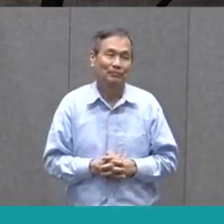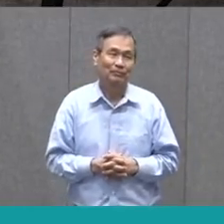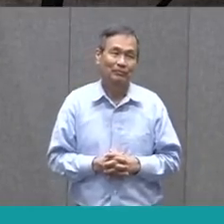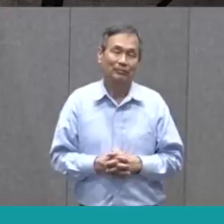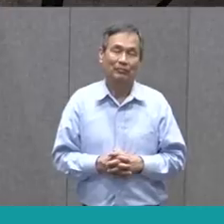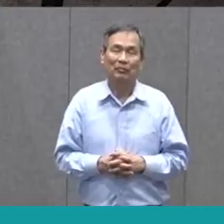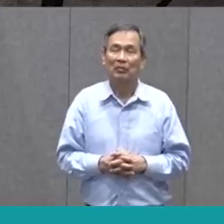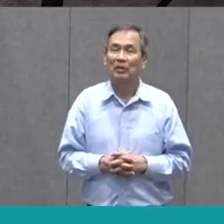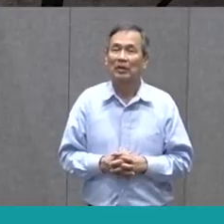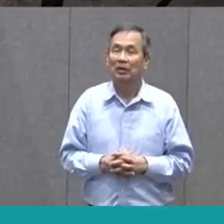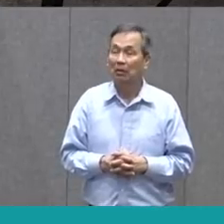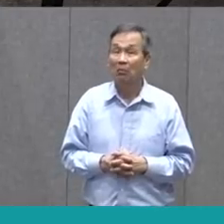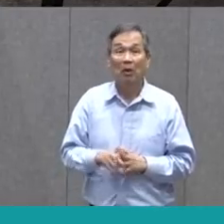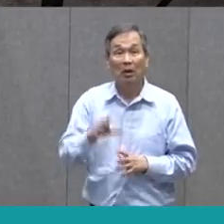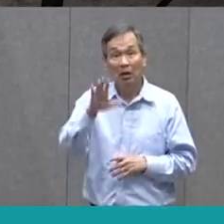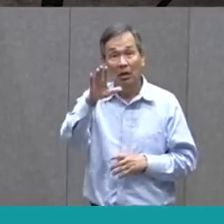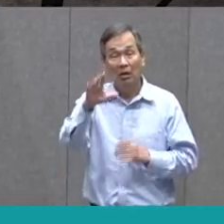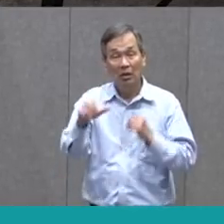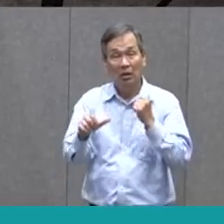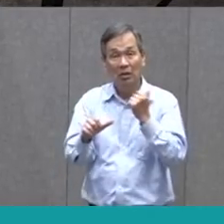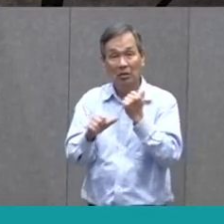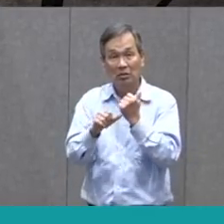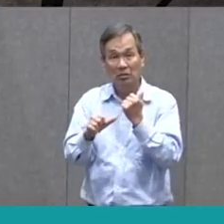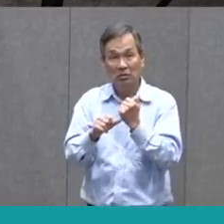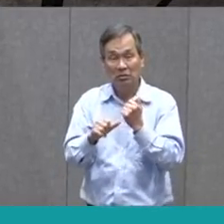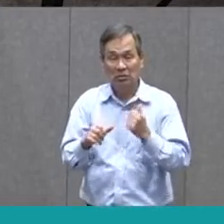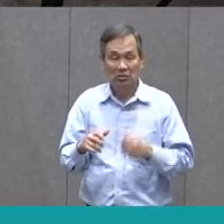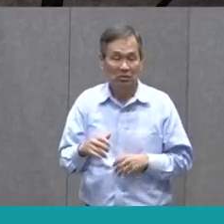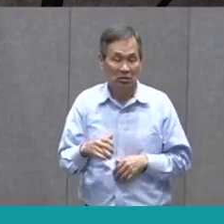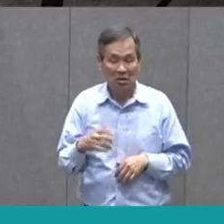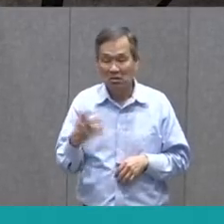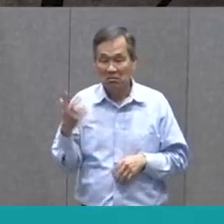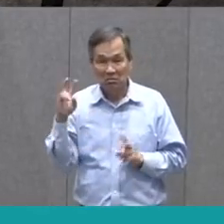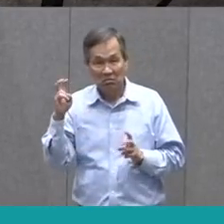Her assistant suggested a walk.